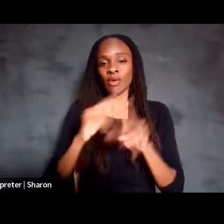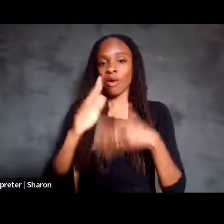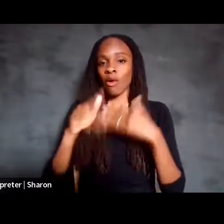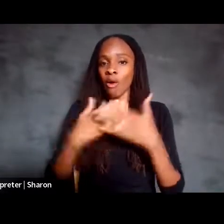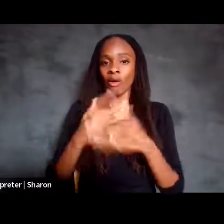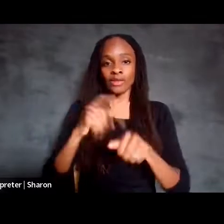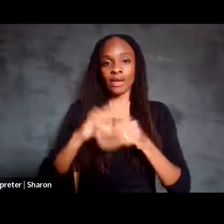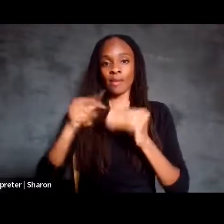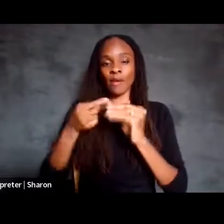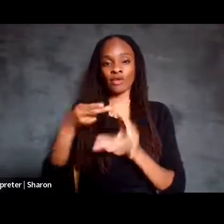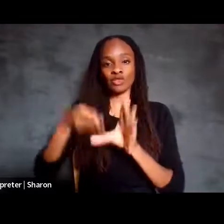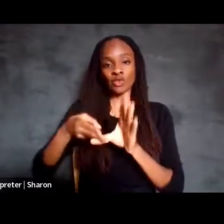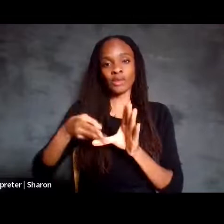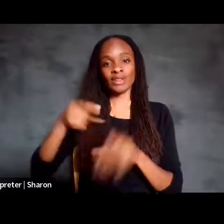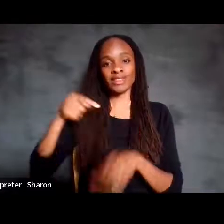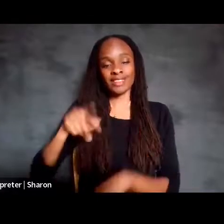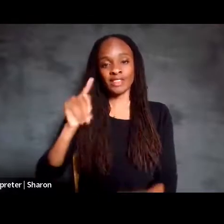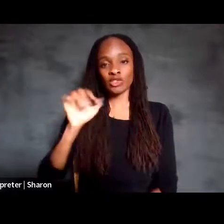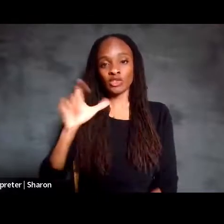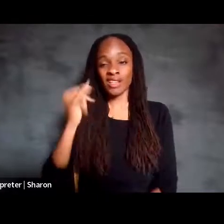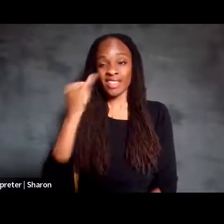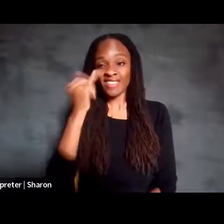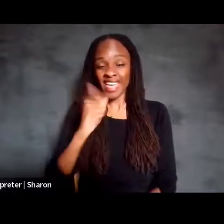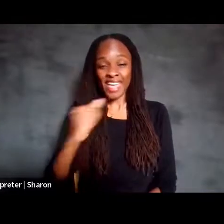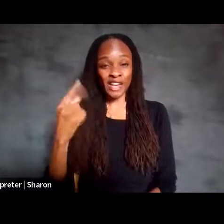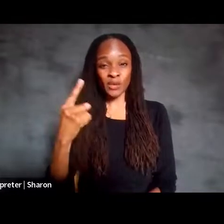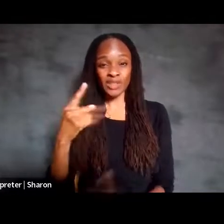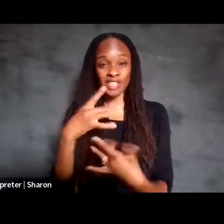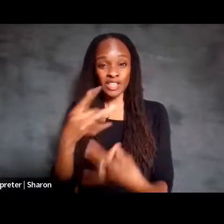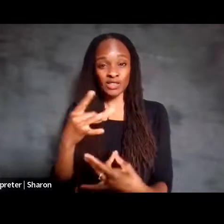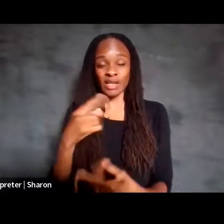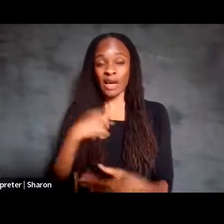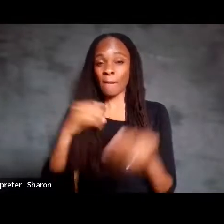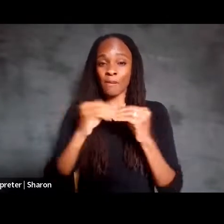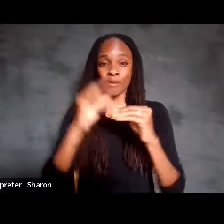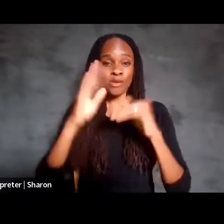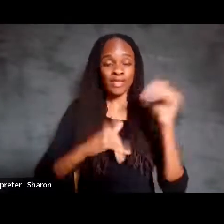anyone is interested, I would be more than happy to chat with you about that.